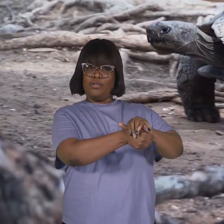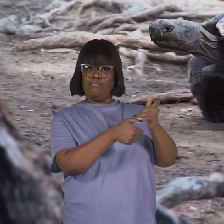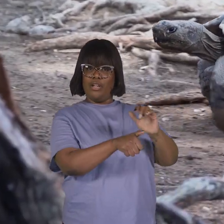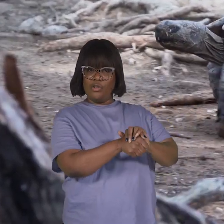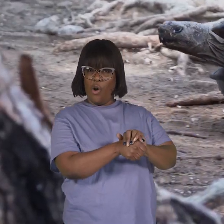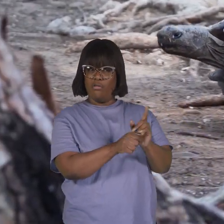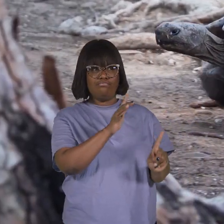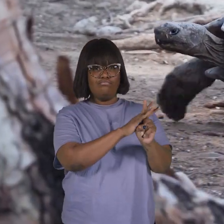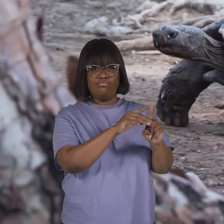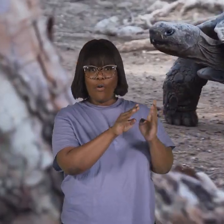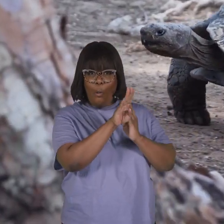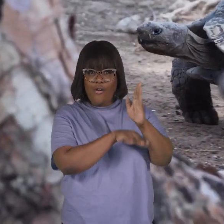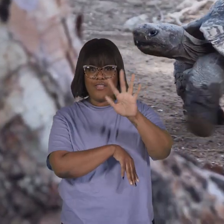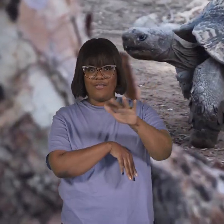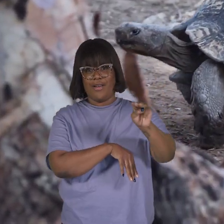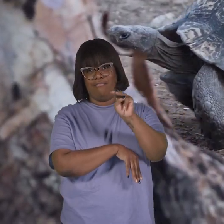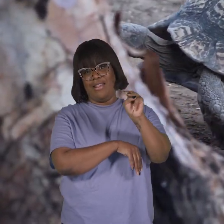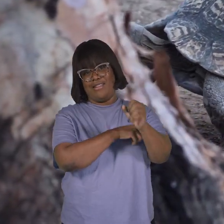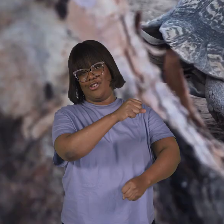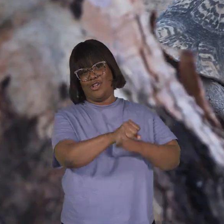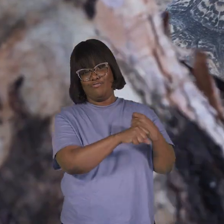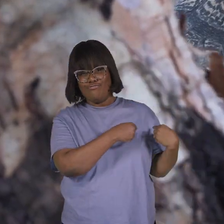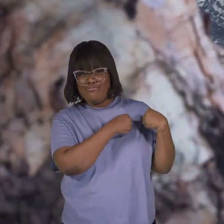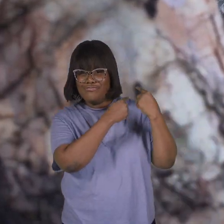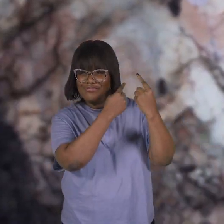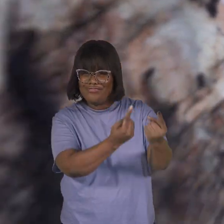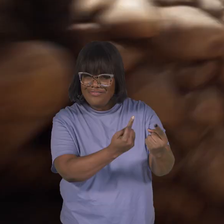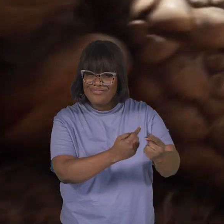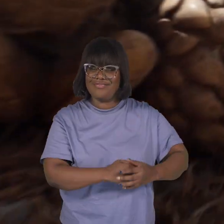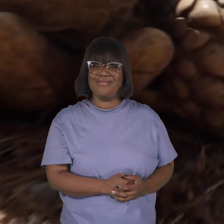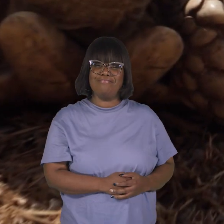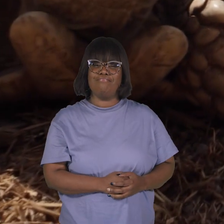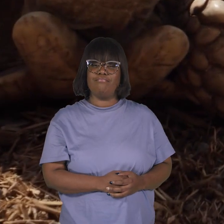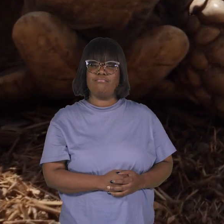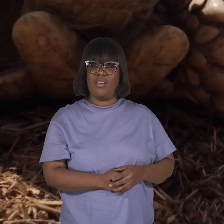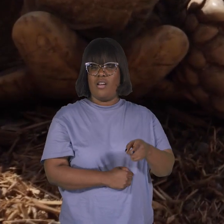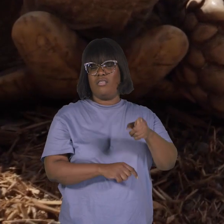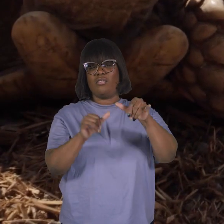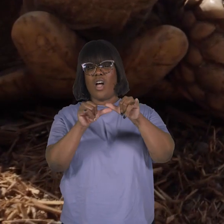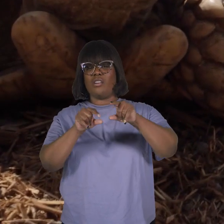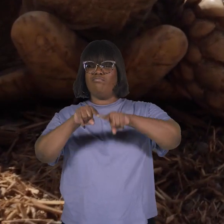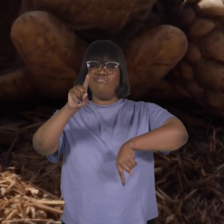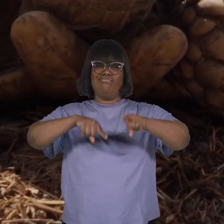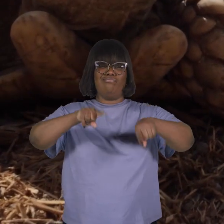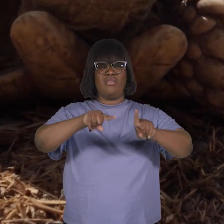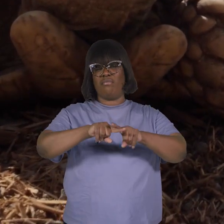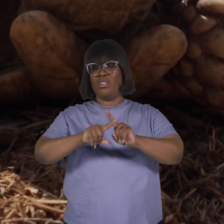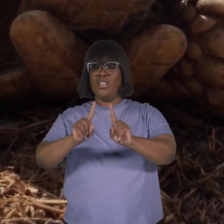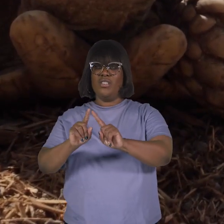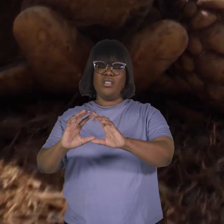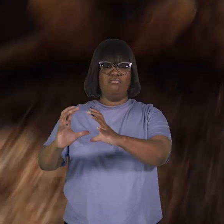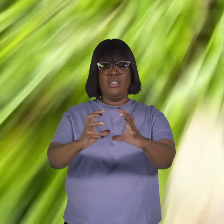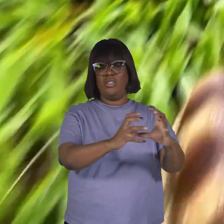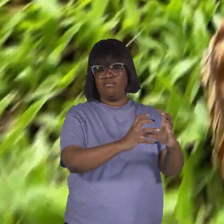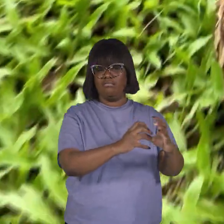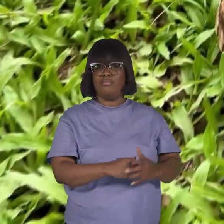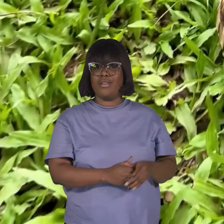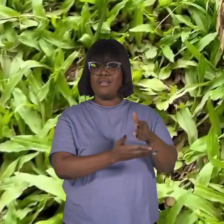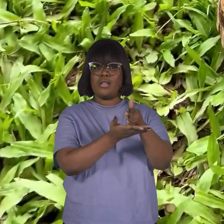existed for over 55 million years. They vary in size depending on the species.